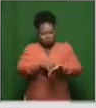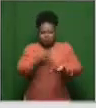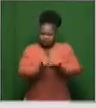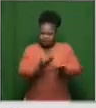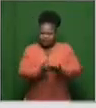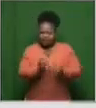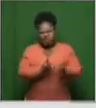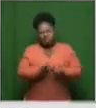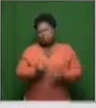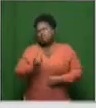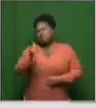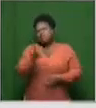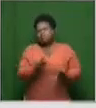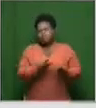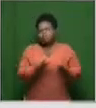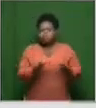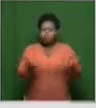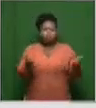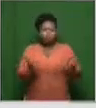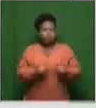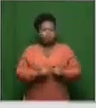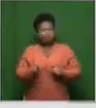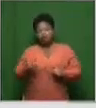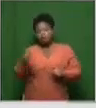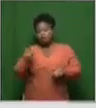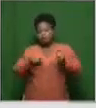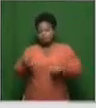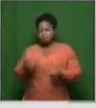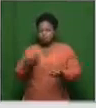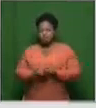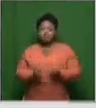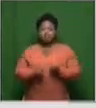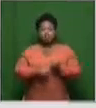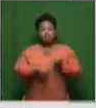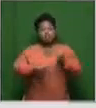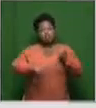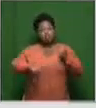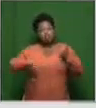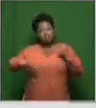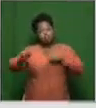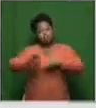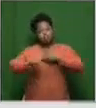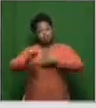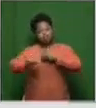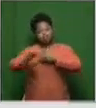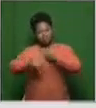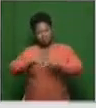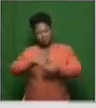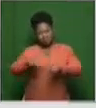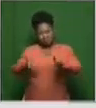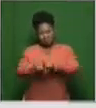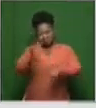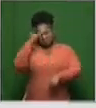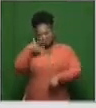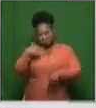will recover, but for some people, they can drag on and sort of go in waves over numbers of months. But for most